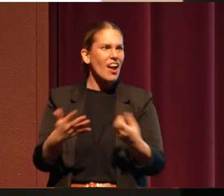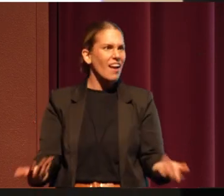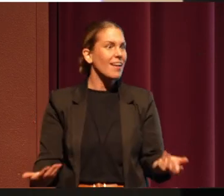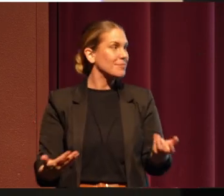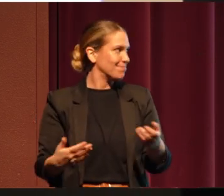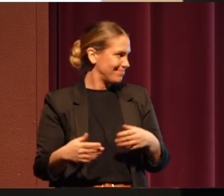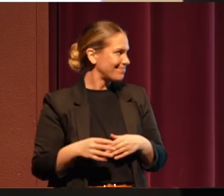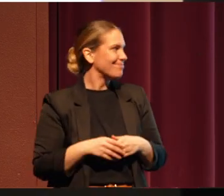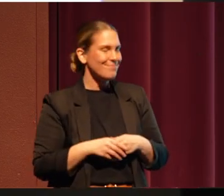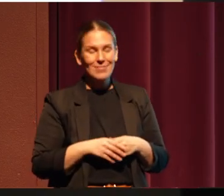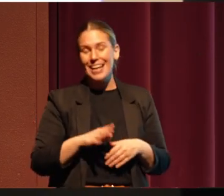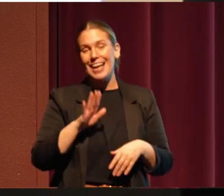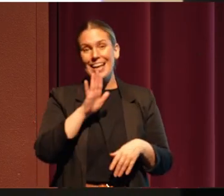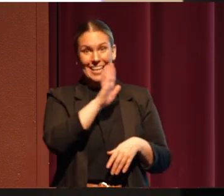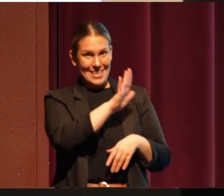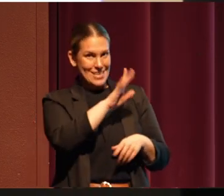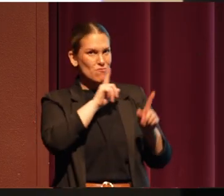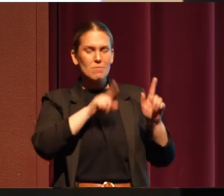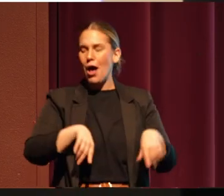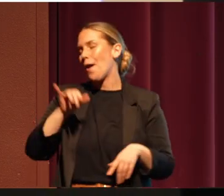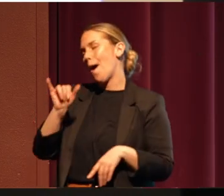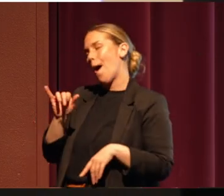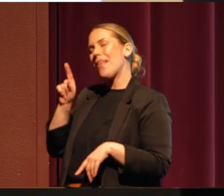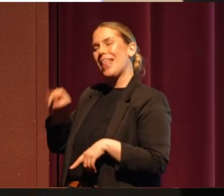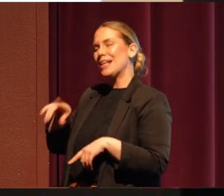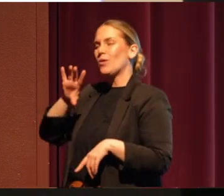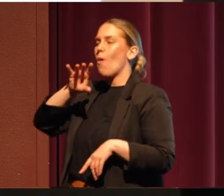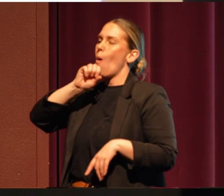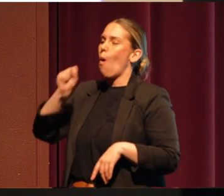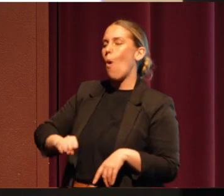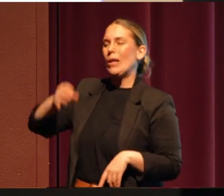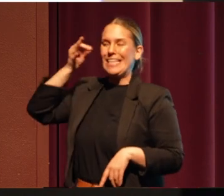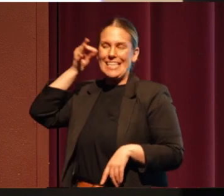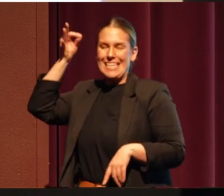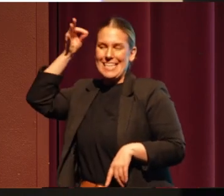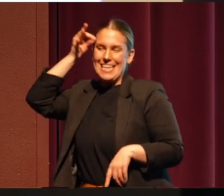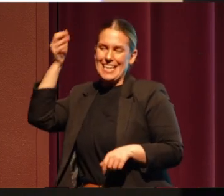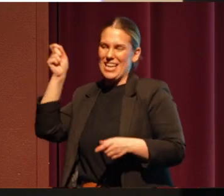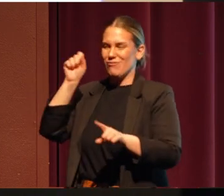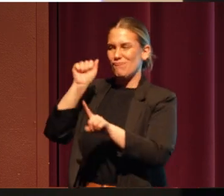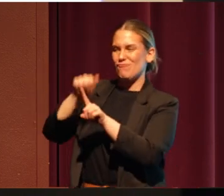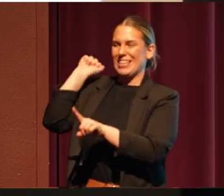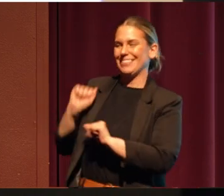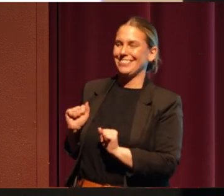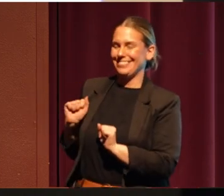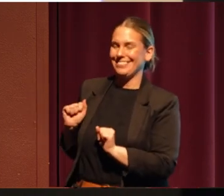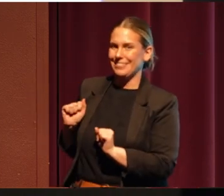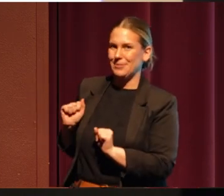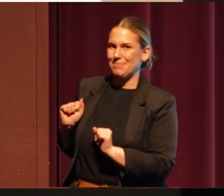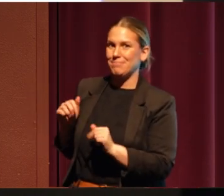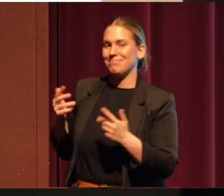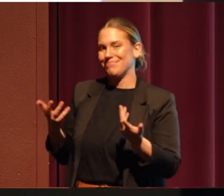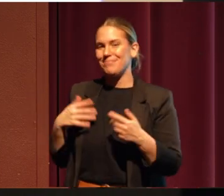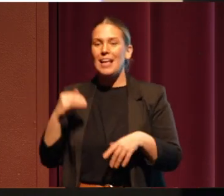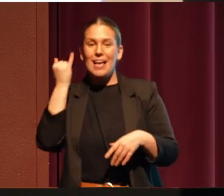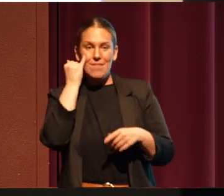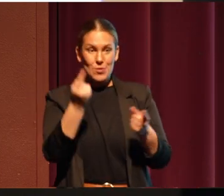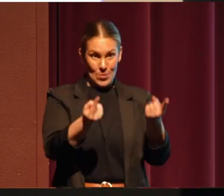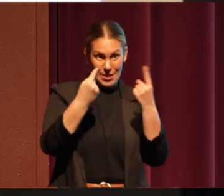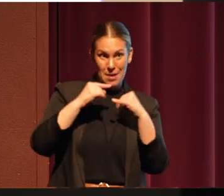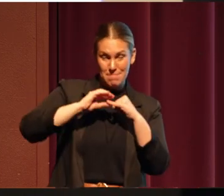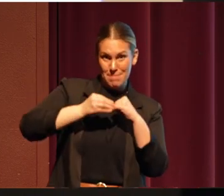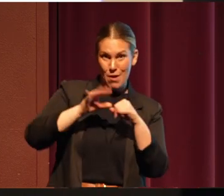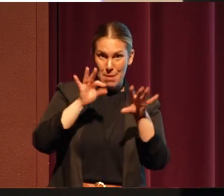And so his response is, oh, those are old Indian tricks. And I'm like, if you come huckleberry picking